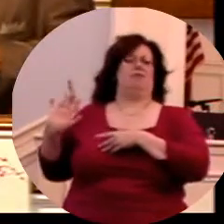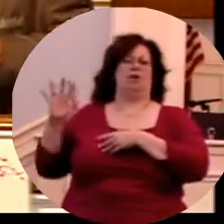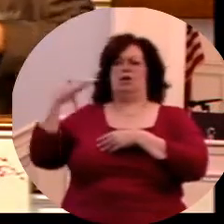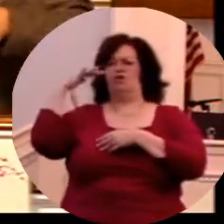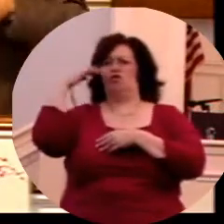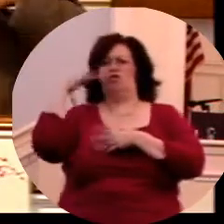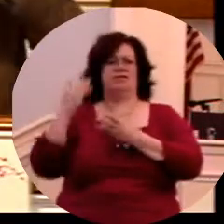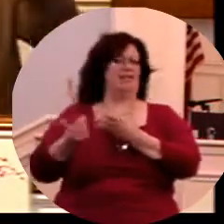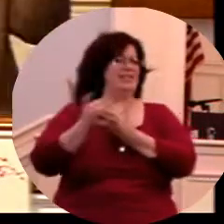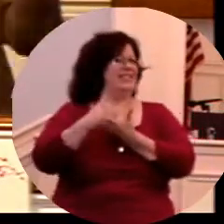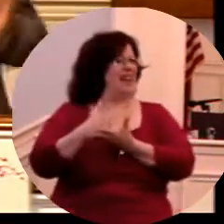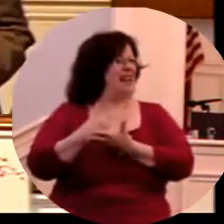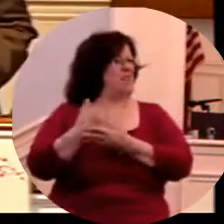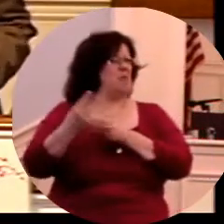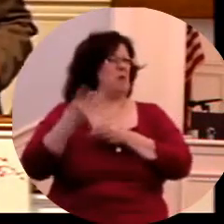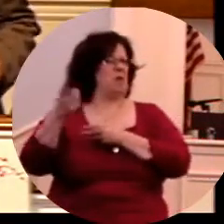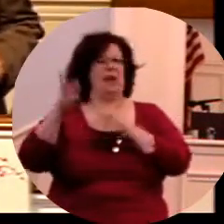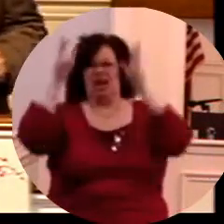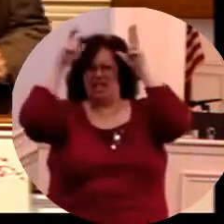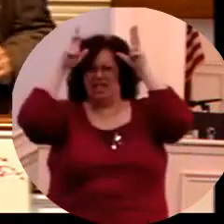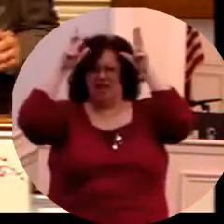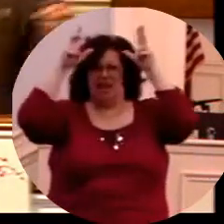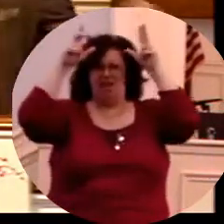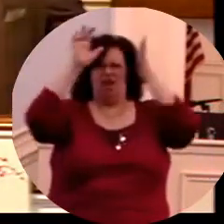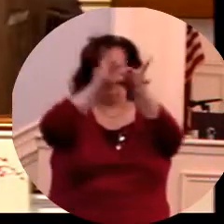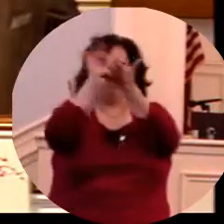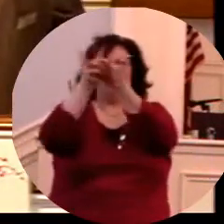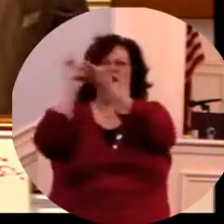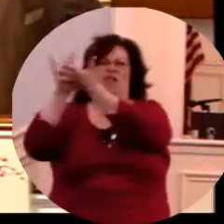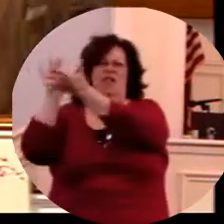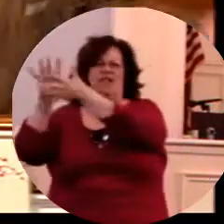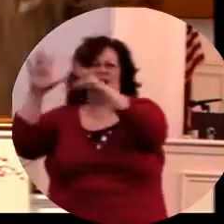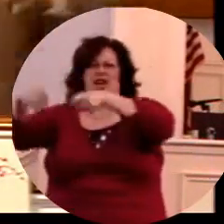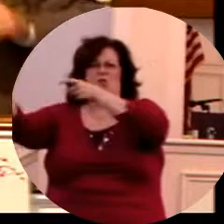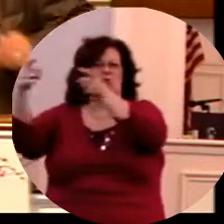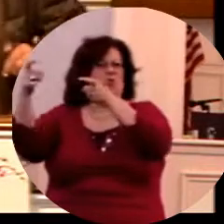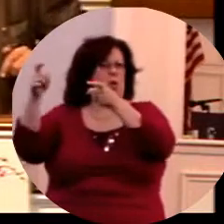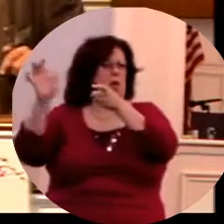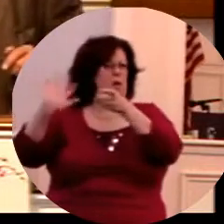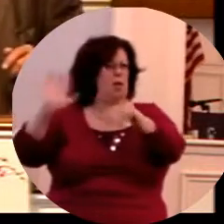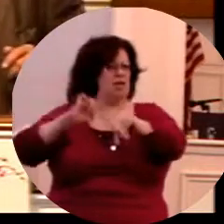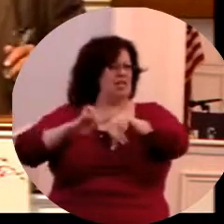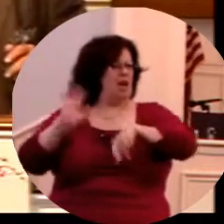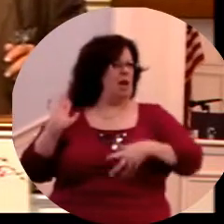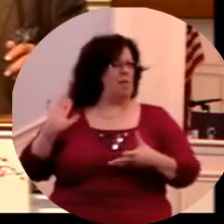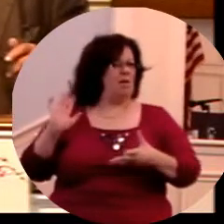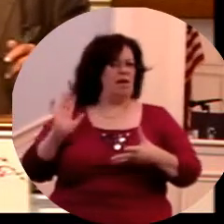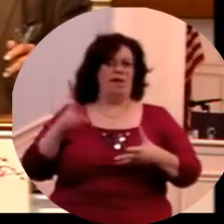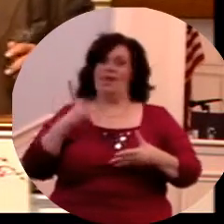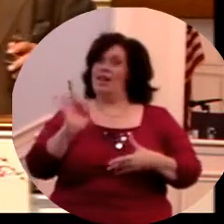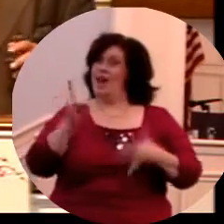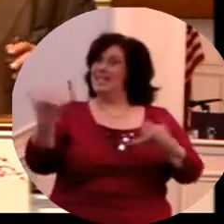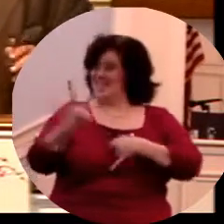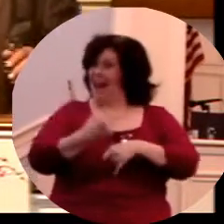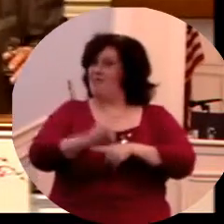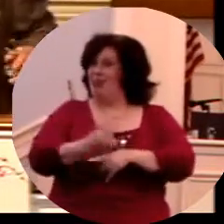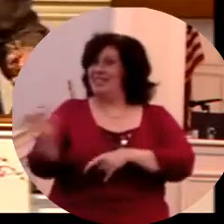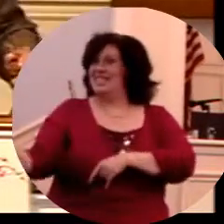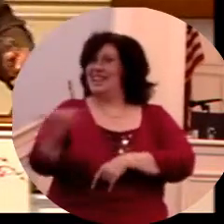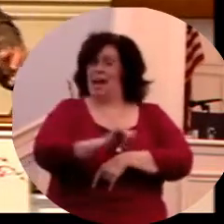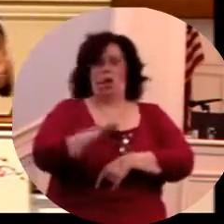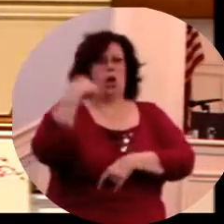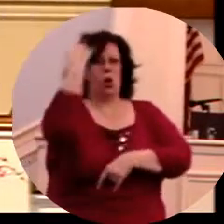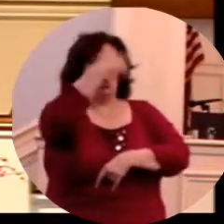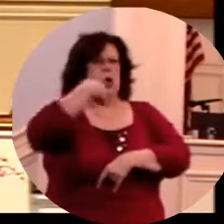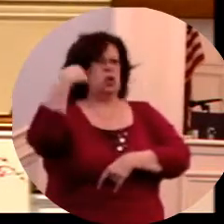had gone zerk. The devil had just taken over, hadn't he? Do you feel that way today?